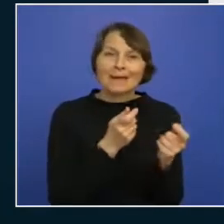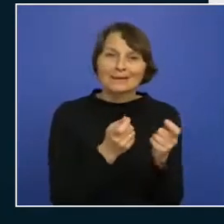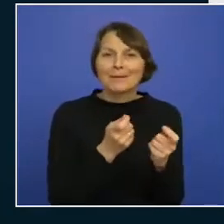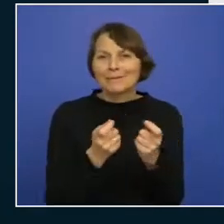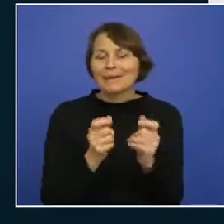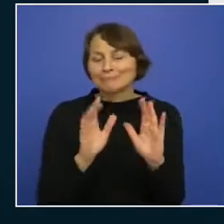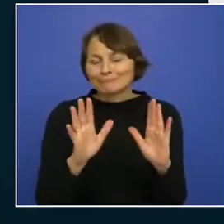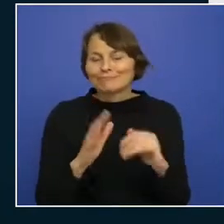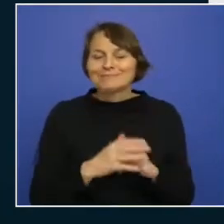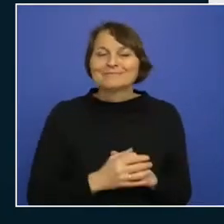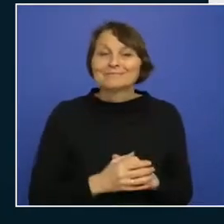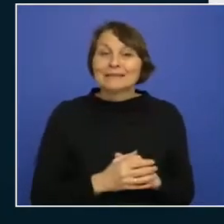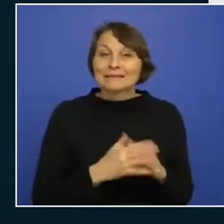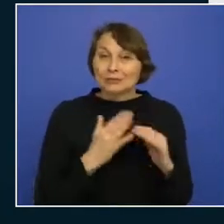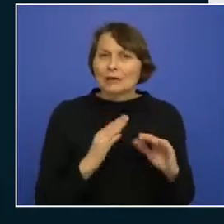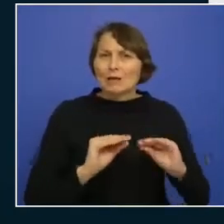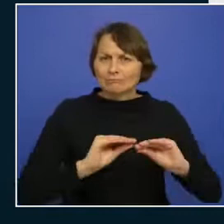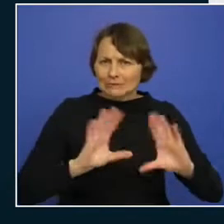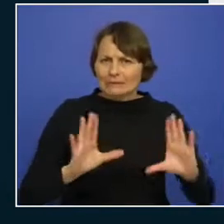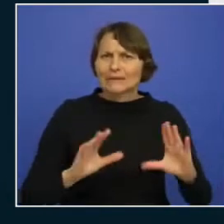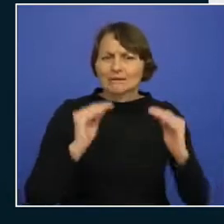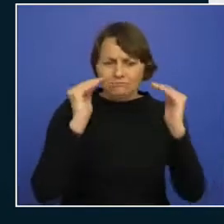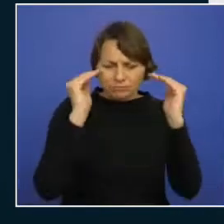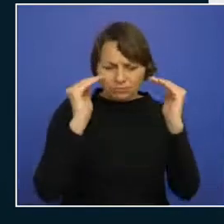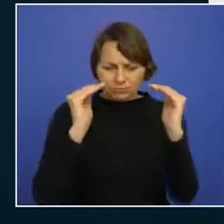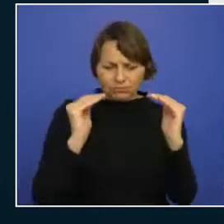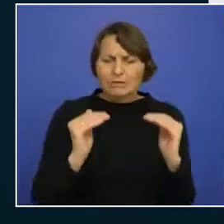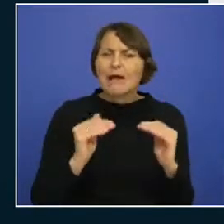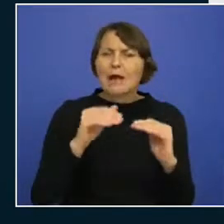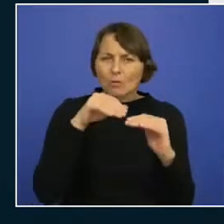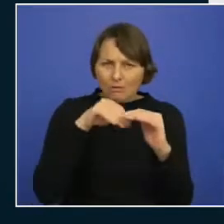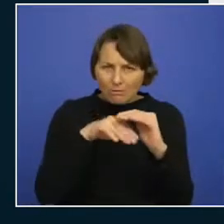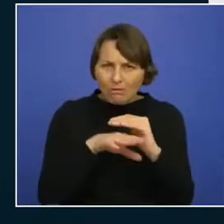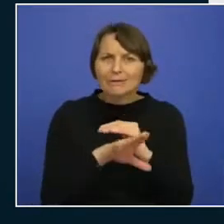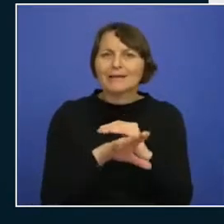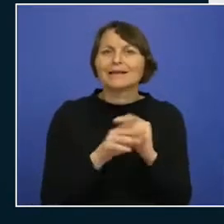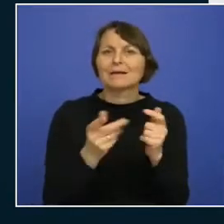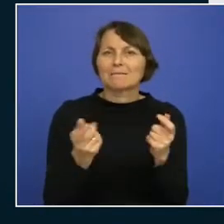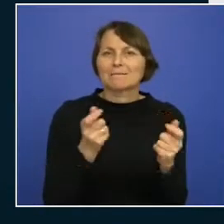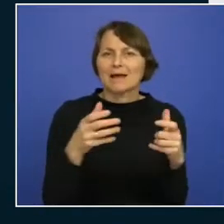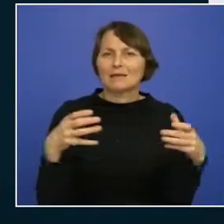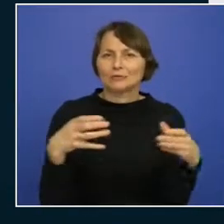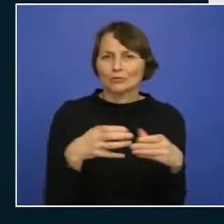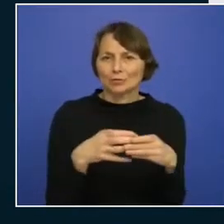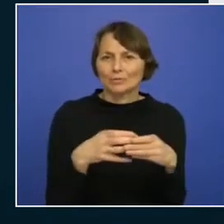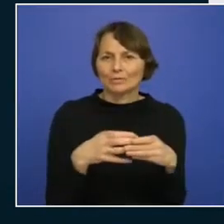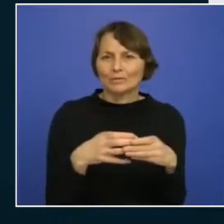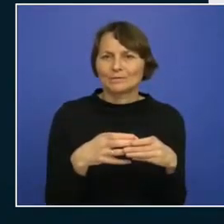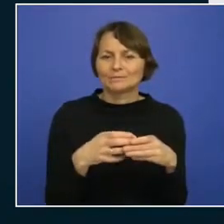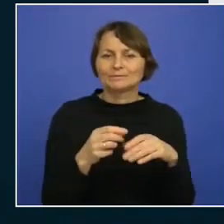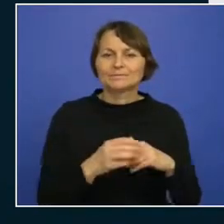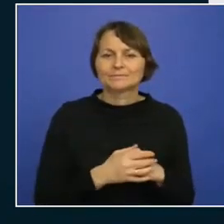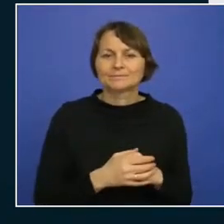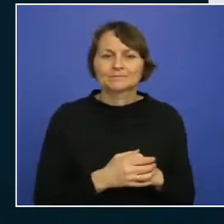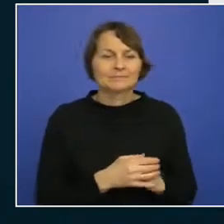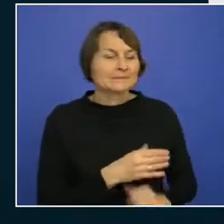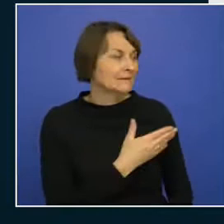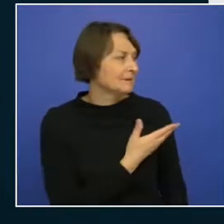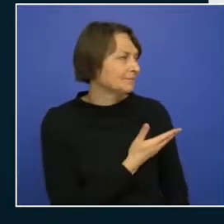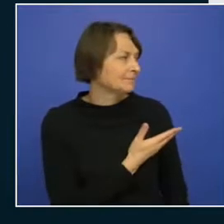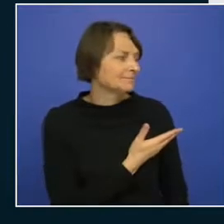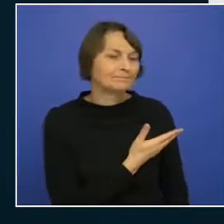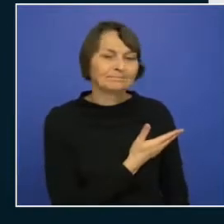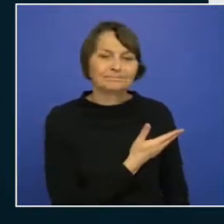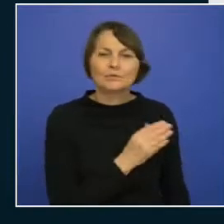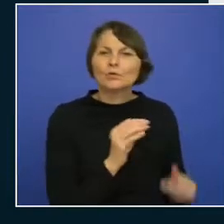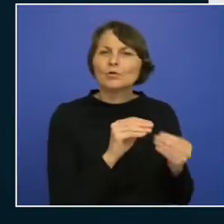this way we centralize the logging inside of this management group so I got a centralized log analytics workspace configured here this one has like